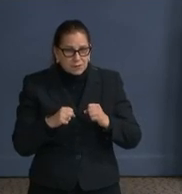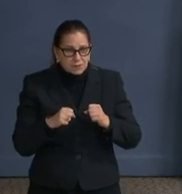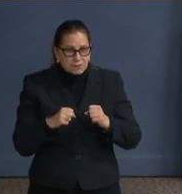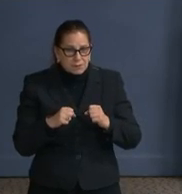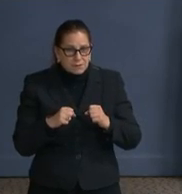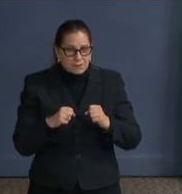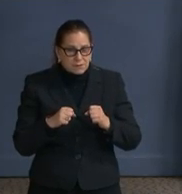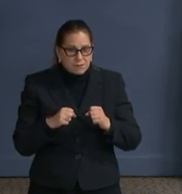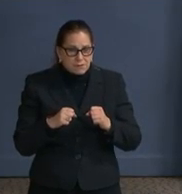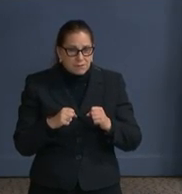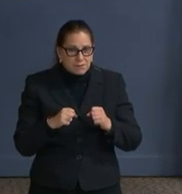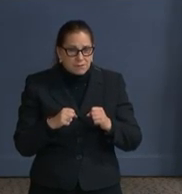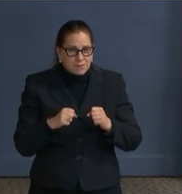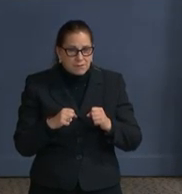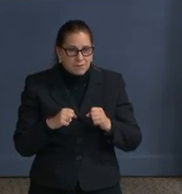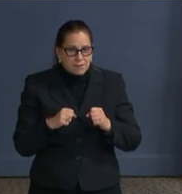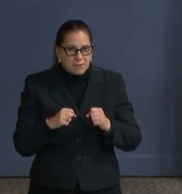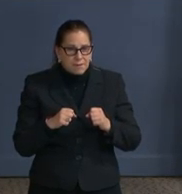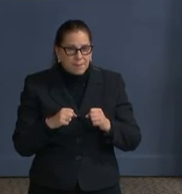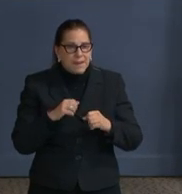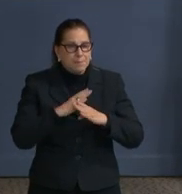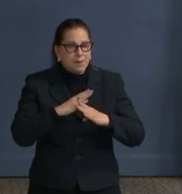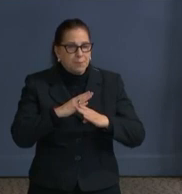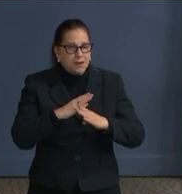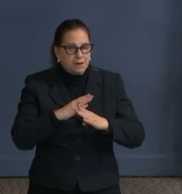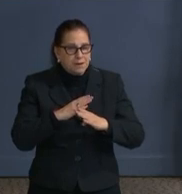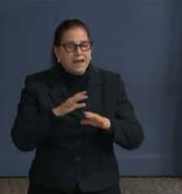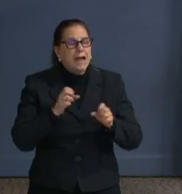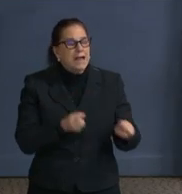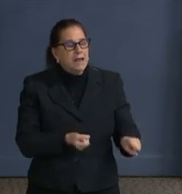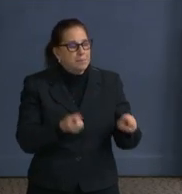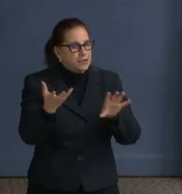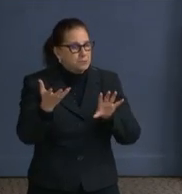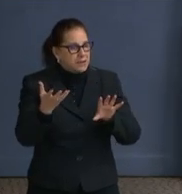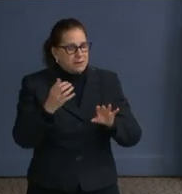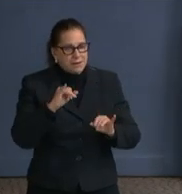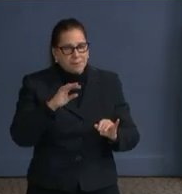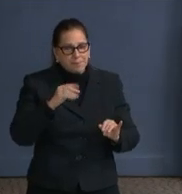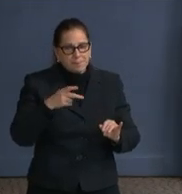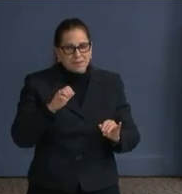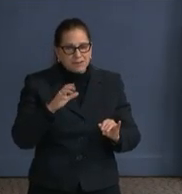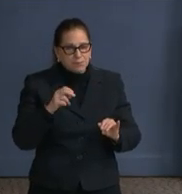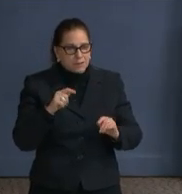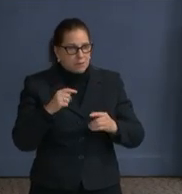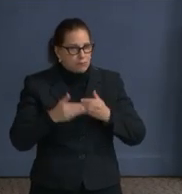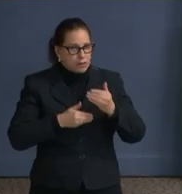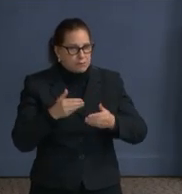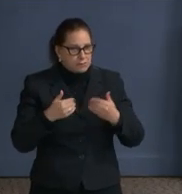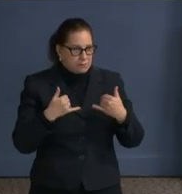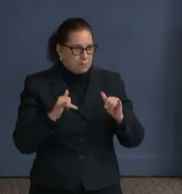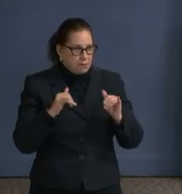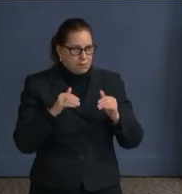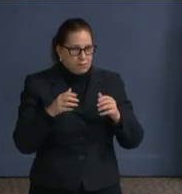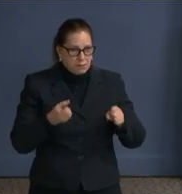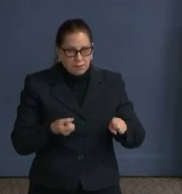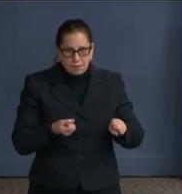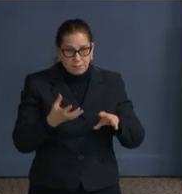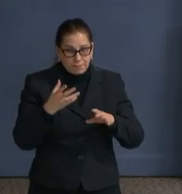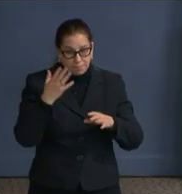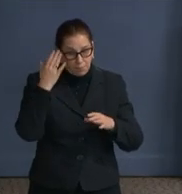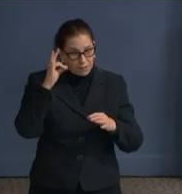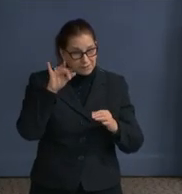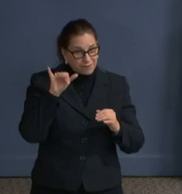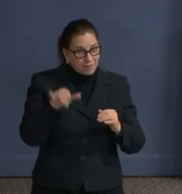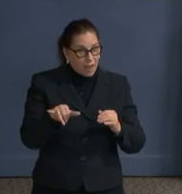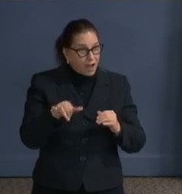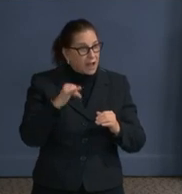special security event that we all have to be mindful of. So I would look at that as a time period where we're definitely going to